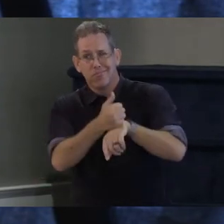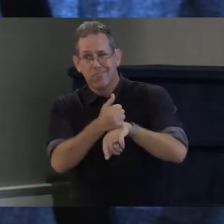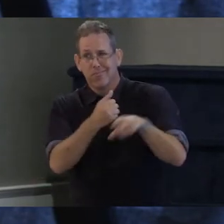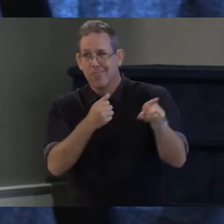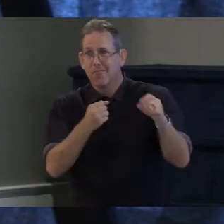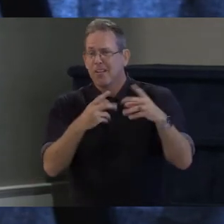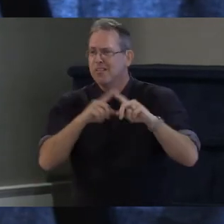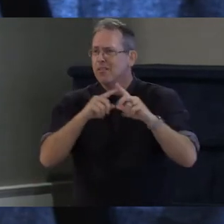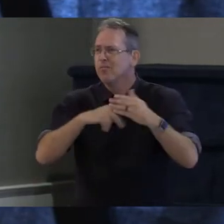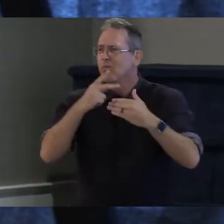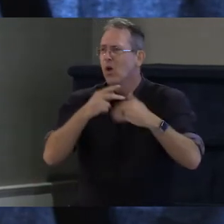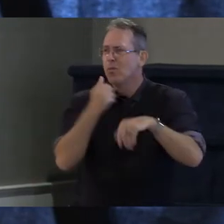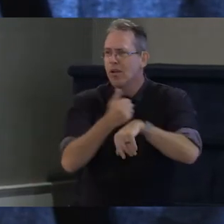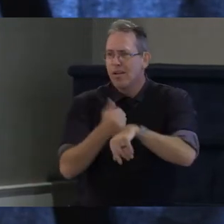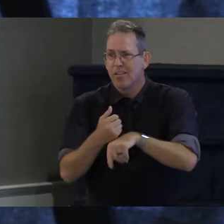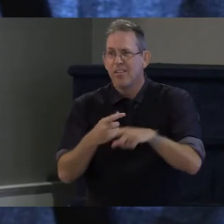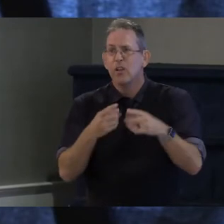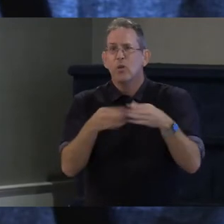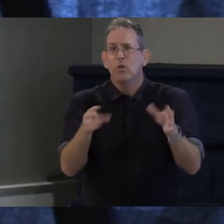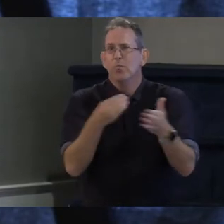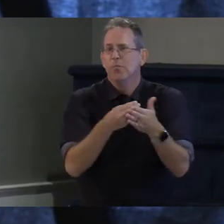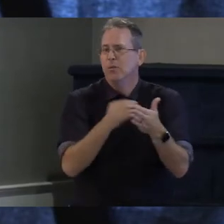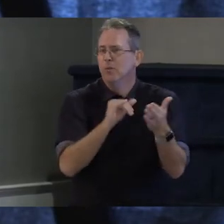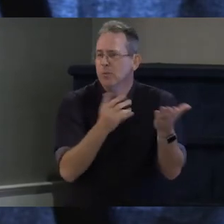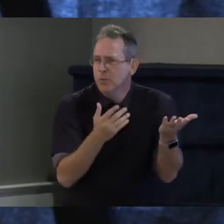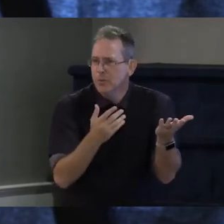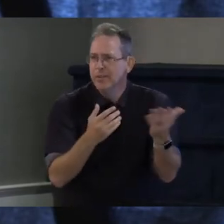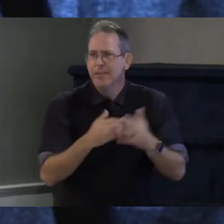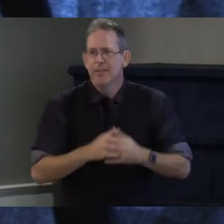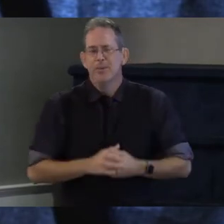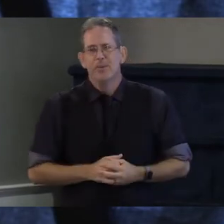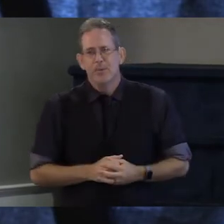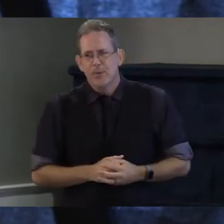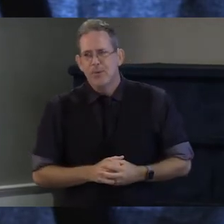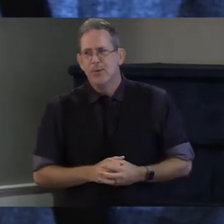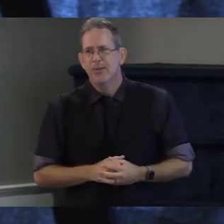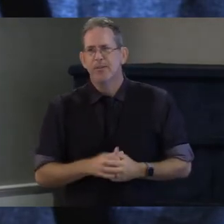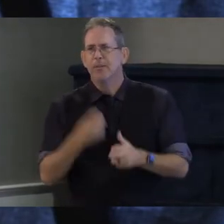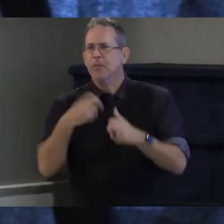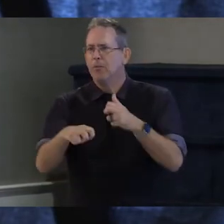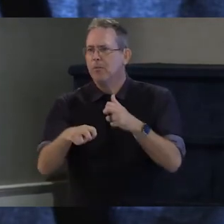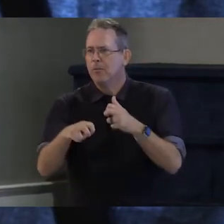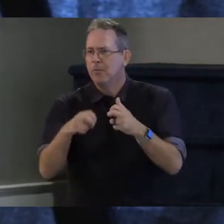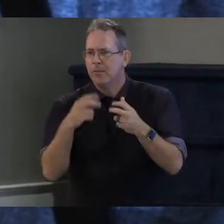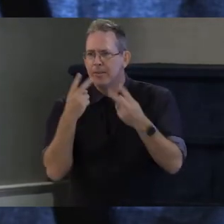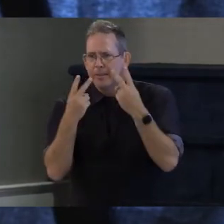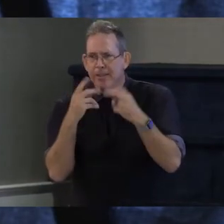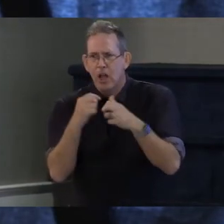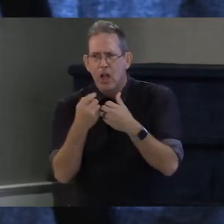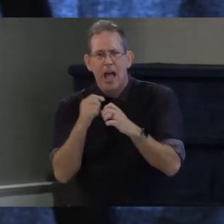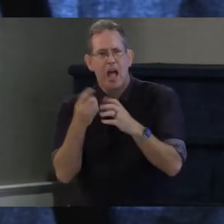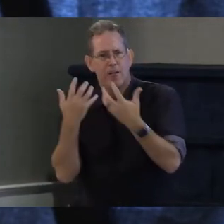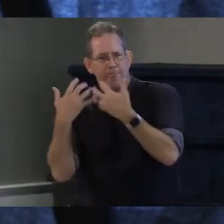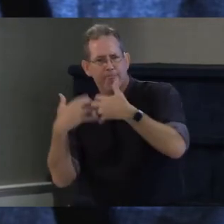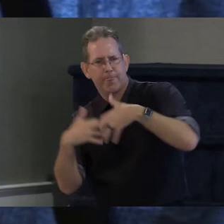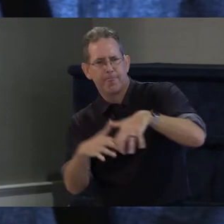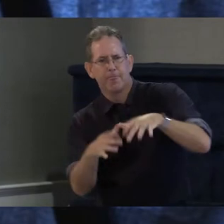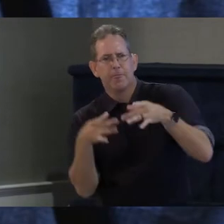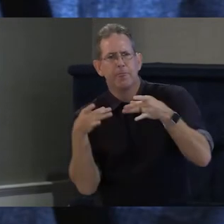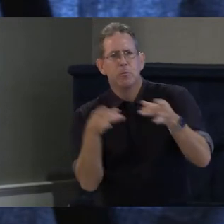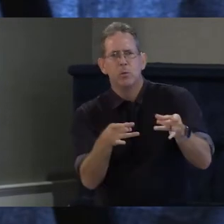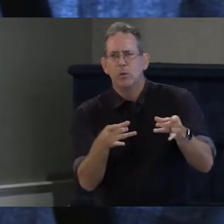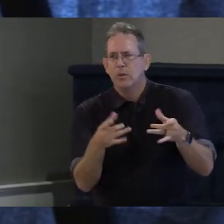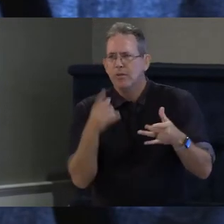try to alleviate alleviate this problem but it is uh it's difficult to navigate we need to streamline it we need to make it simpler and we need to